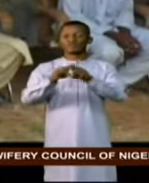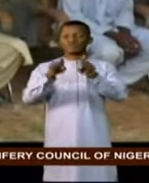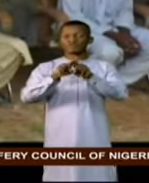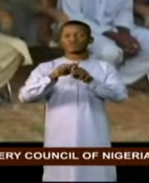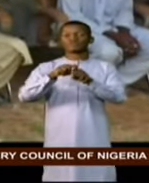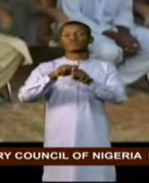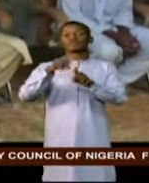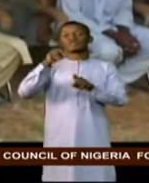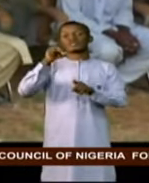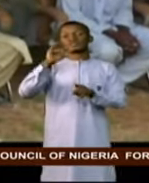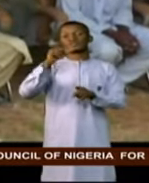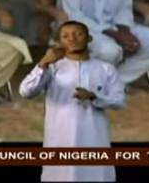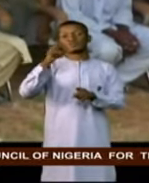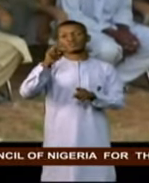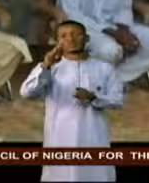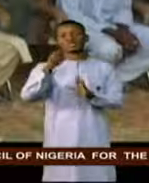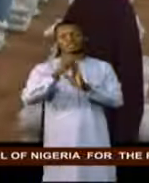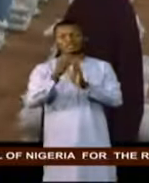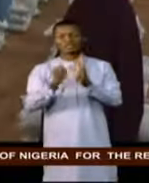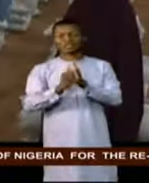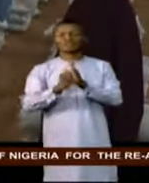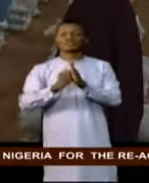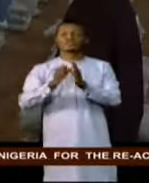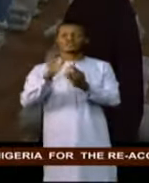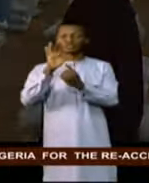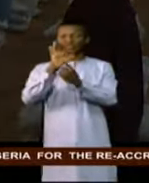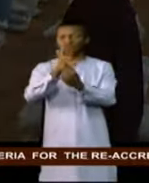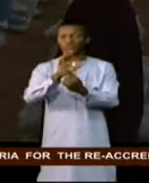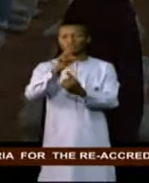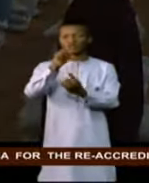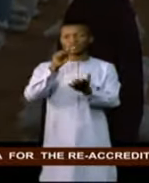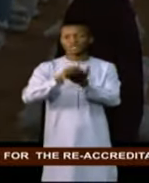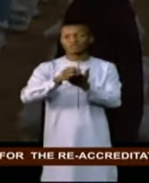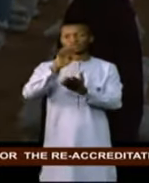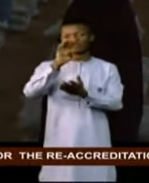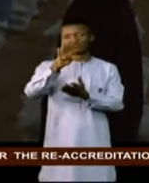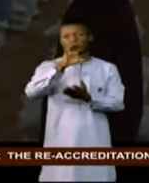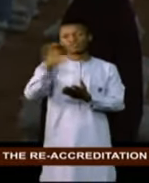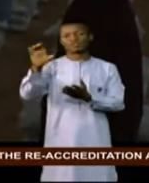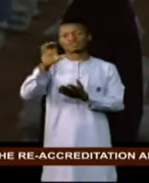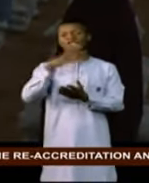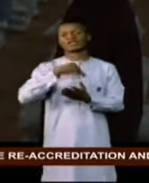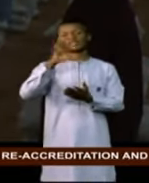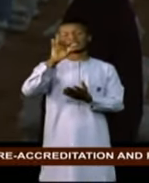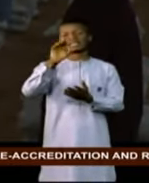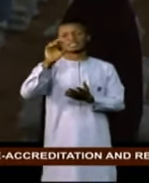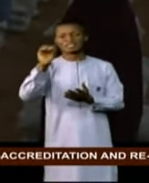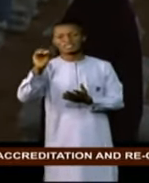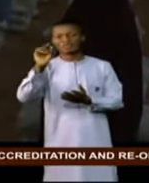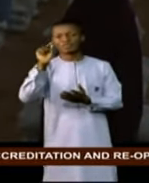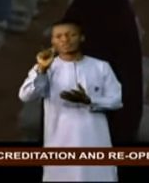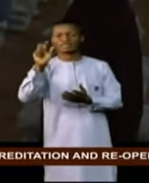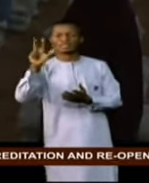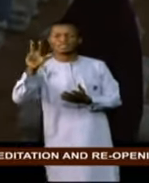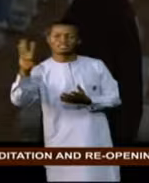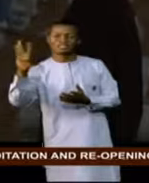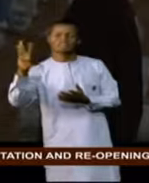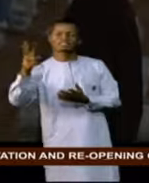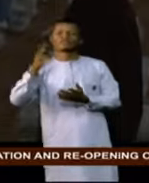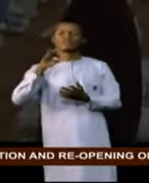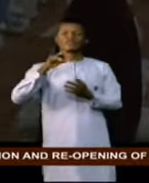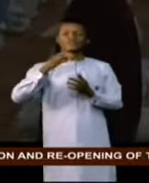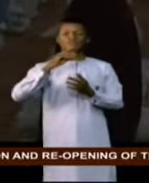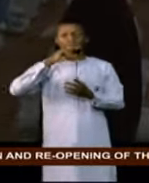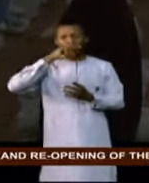delivered in Niger state. The breakdown shows that 1,490.36 metric tons of